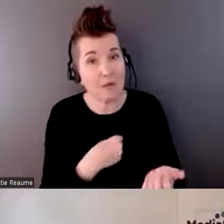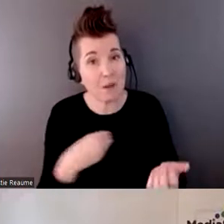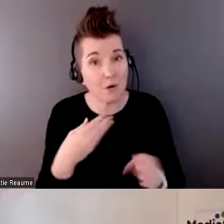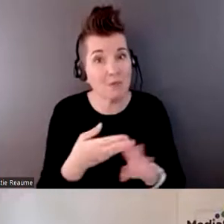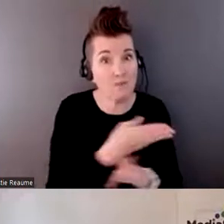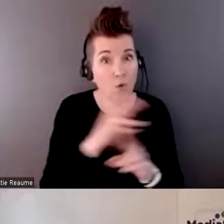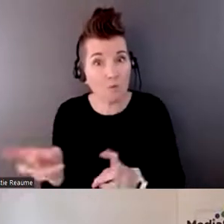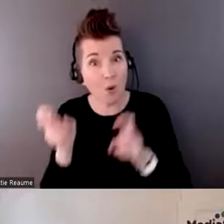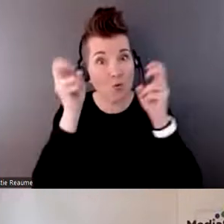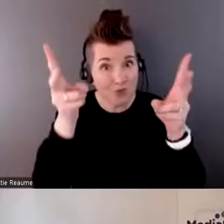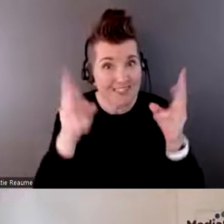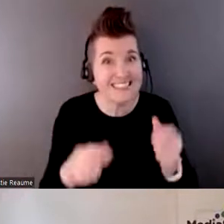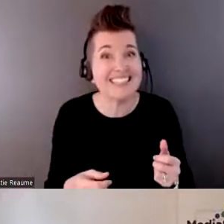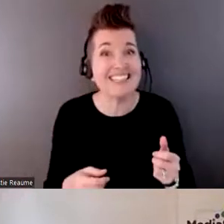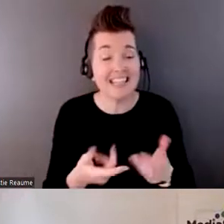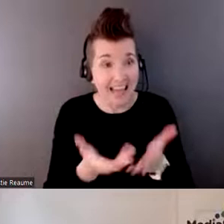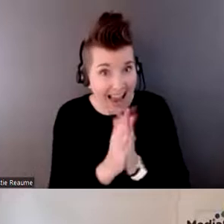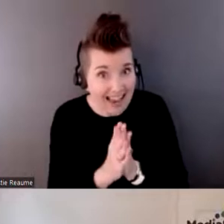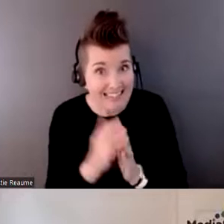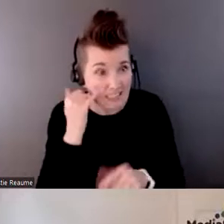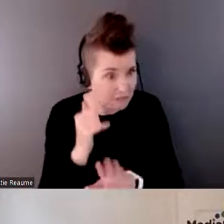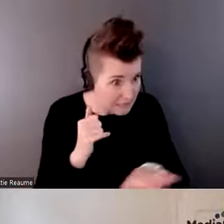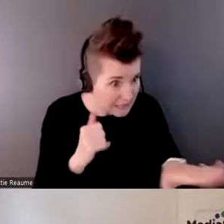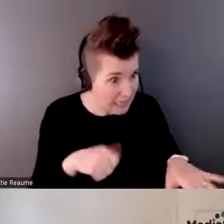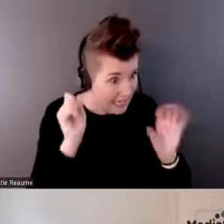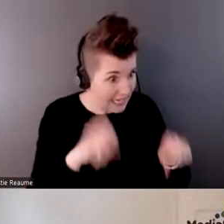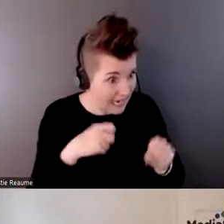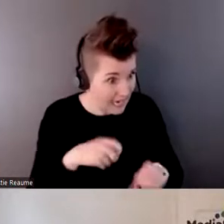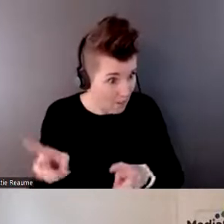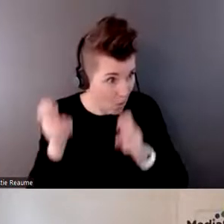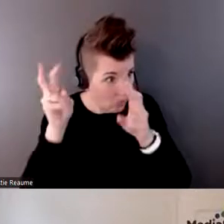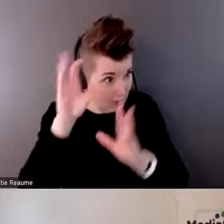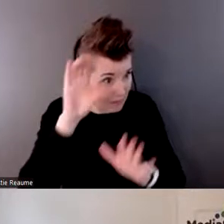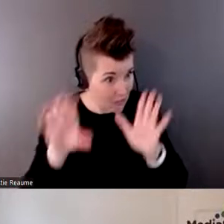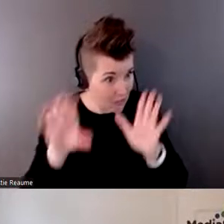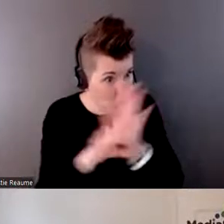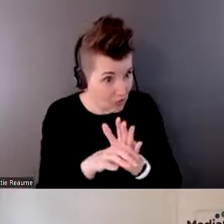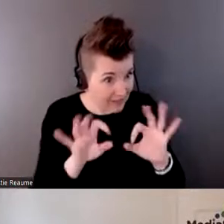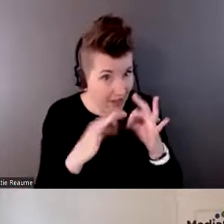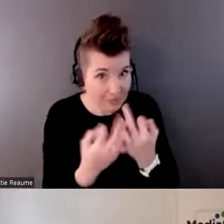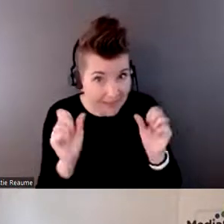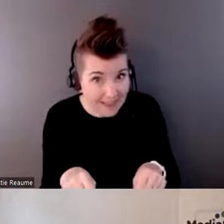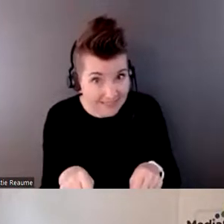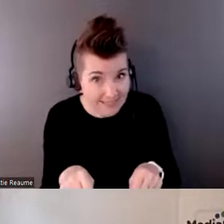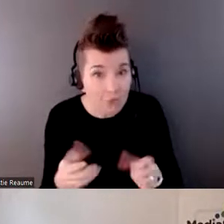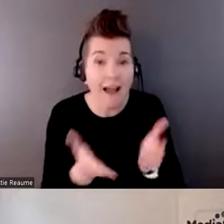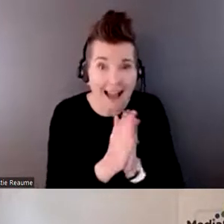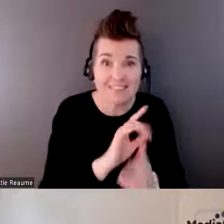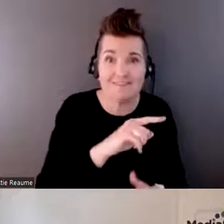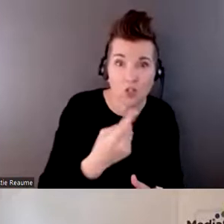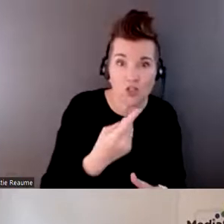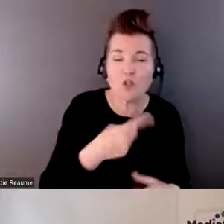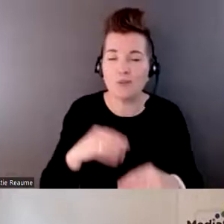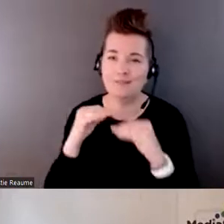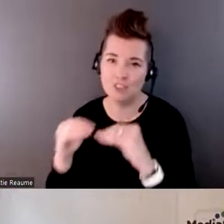grandkids, nieces, nephews, if it's okay to post photos of them, for example. So those are just some tidbits of some of the things that we'll be